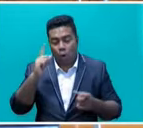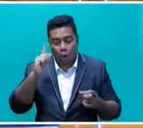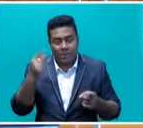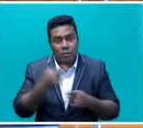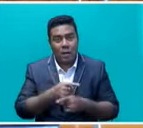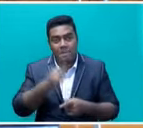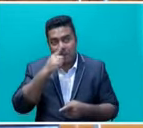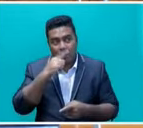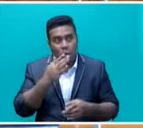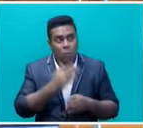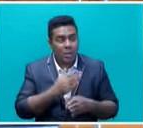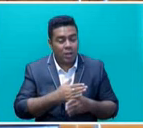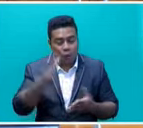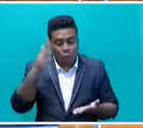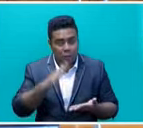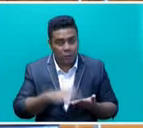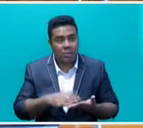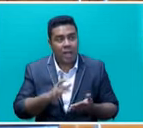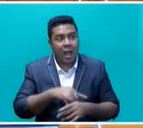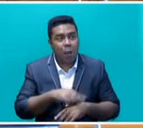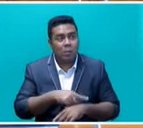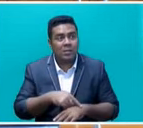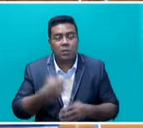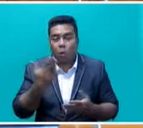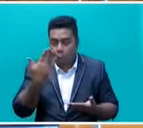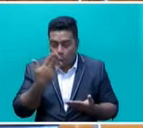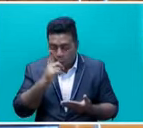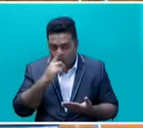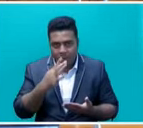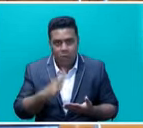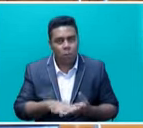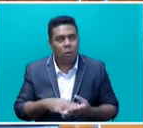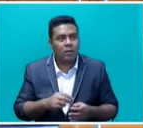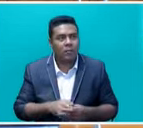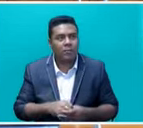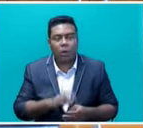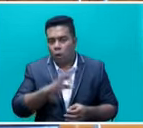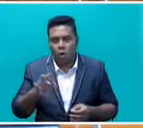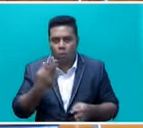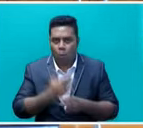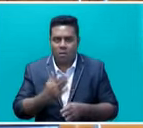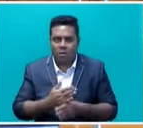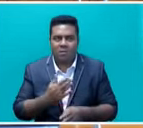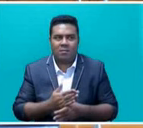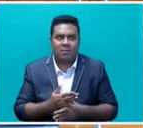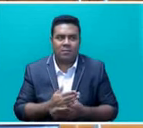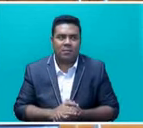around people who are working on reduced hours. We had said that it was only applicable for those people who actually are not in employment.